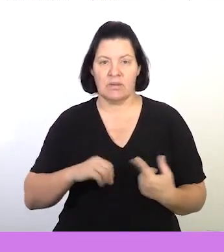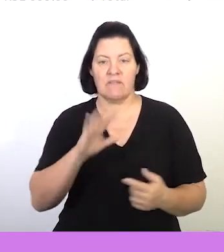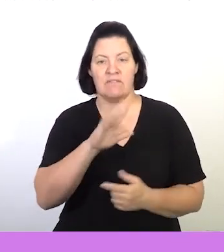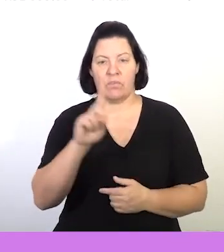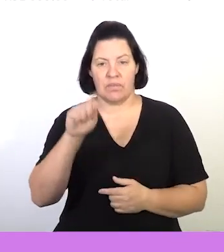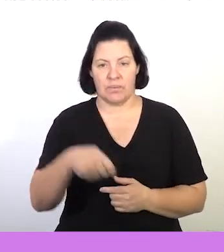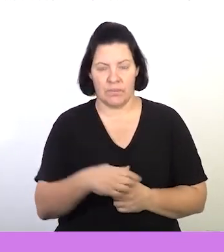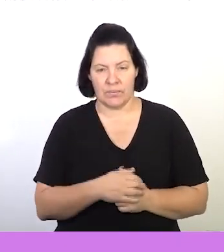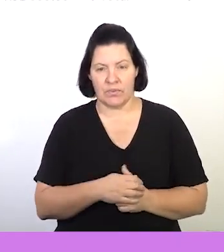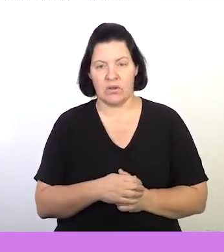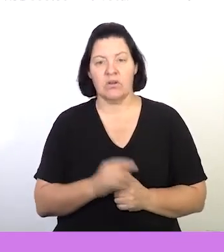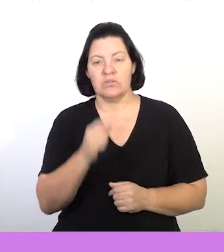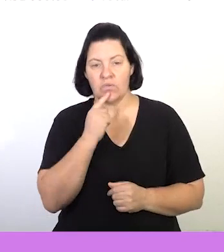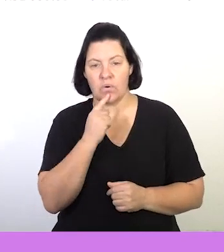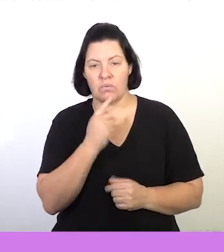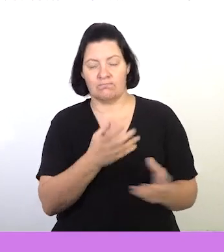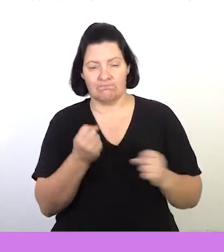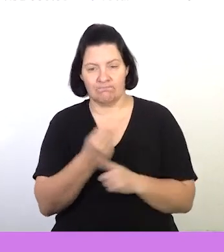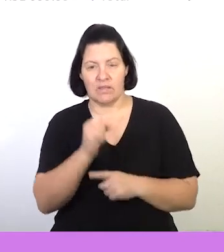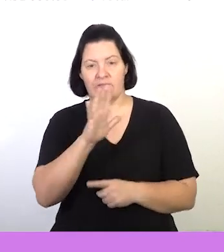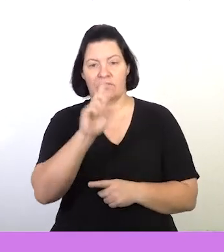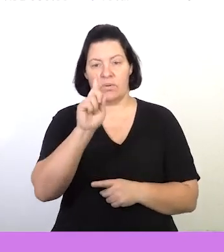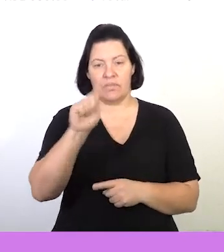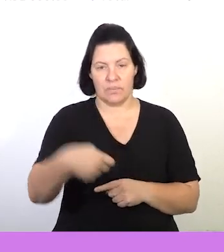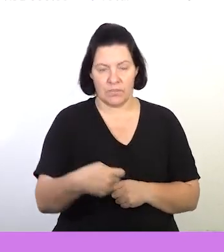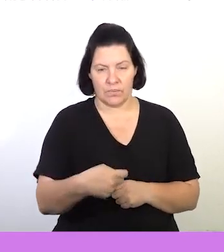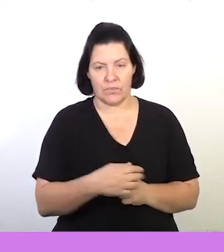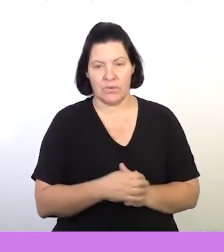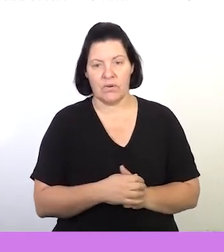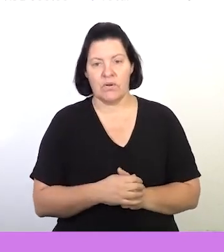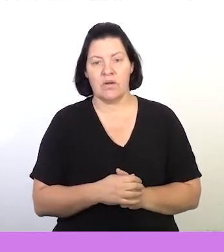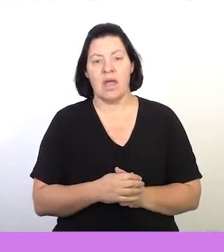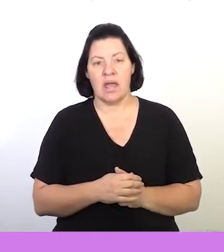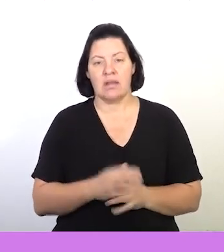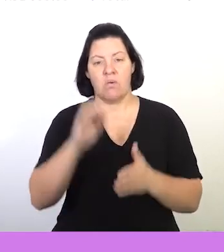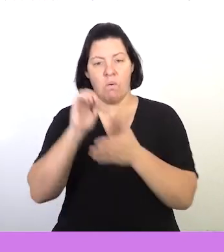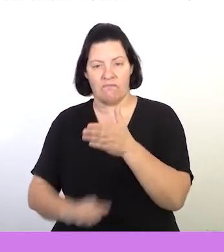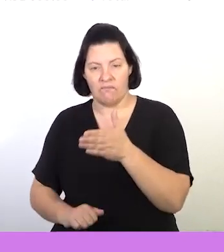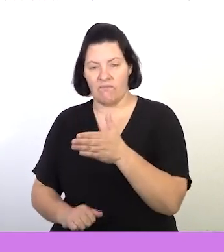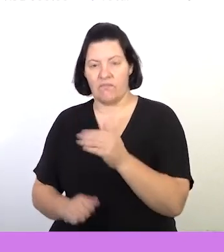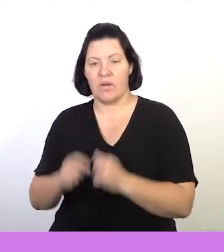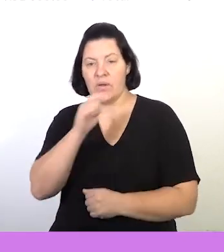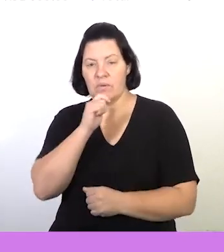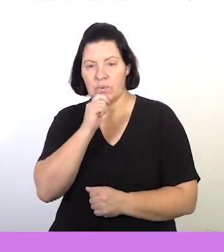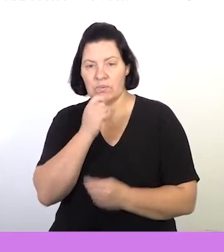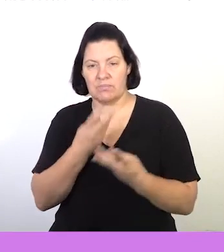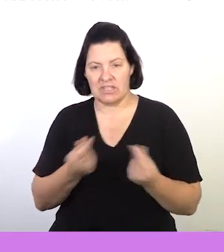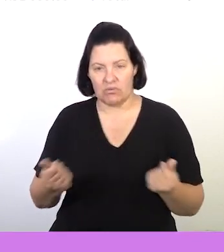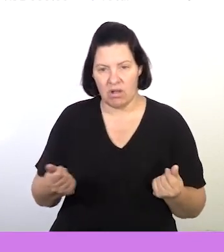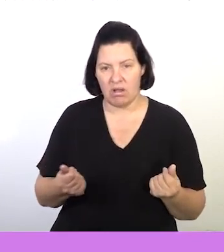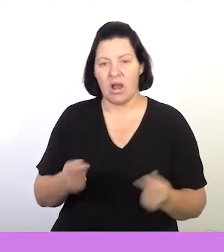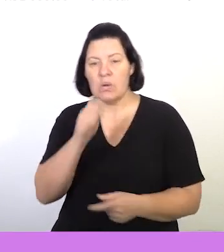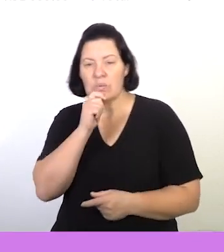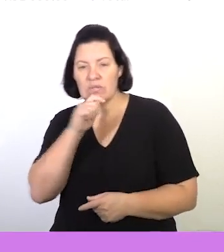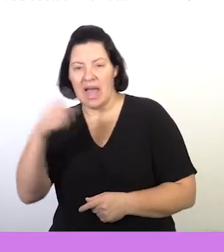which is 51,000. So therefore I'll take then the 51,000 and I will subtract the fabric used and the